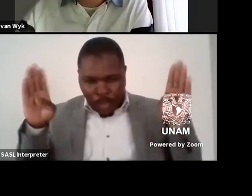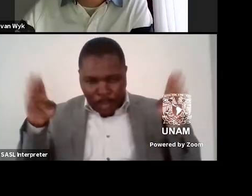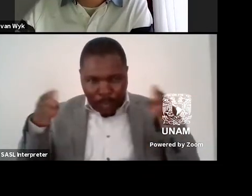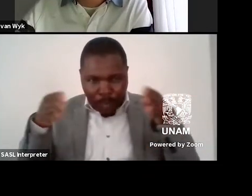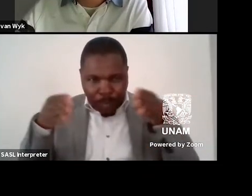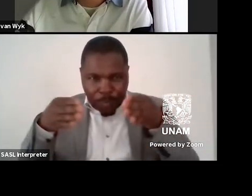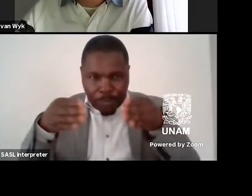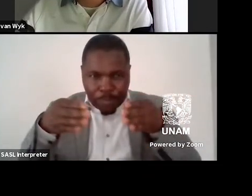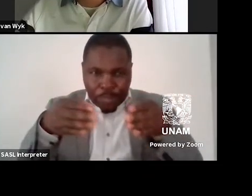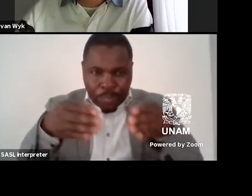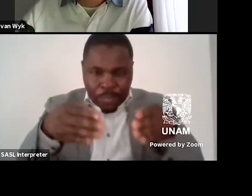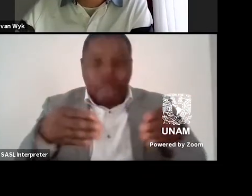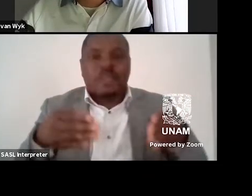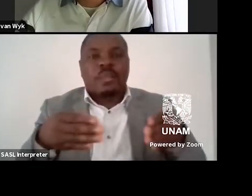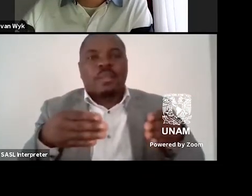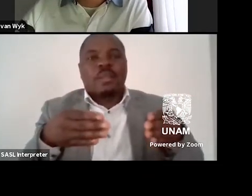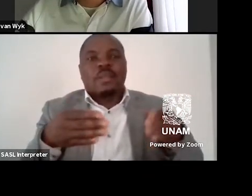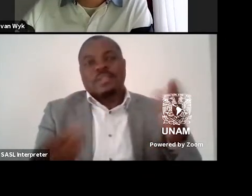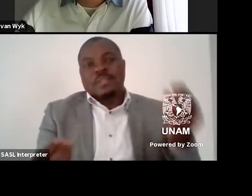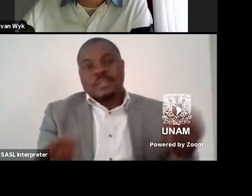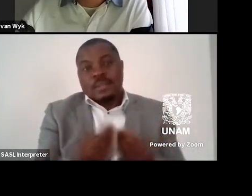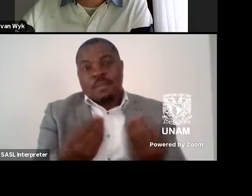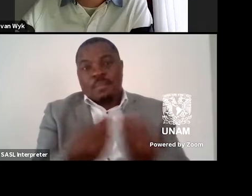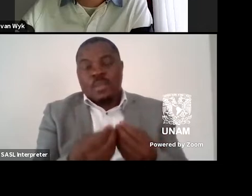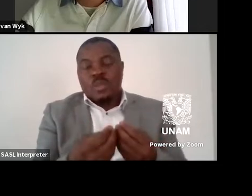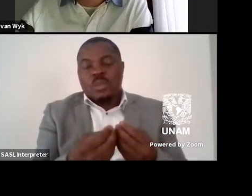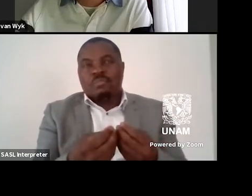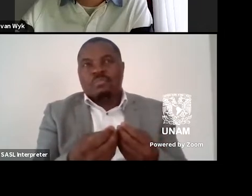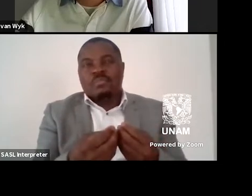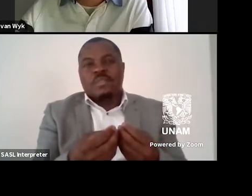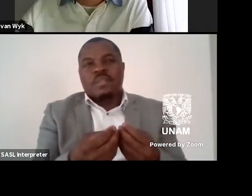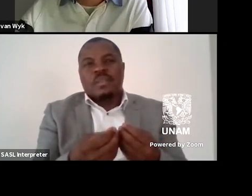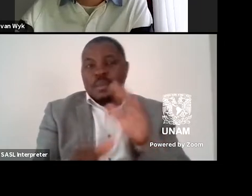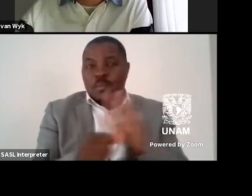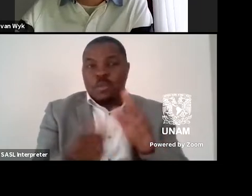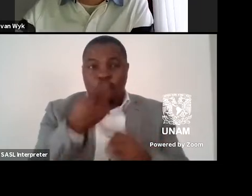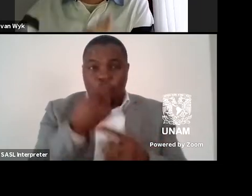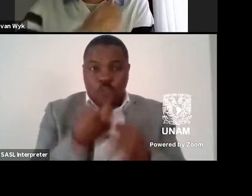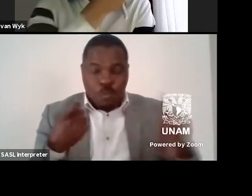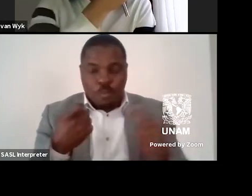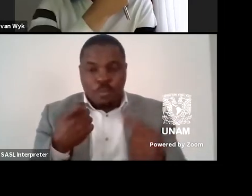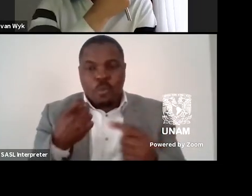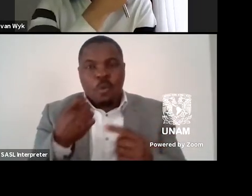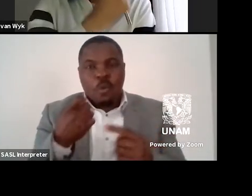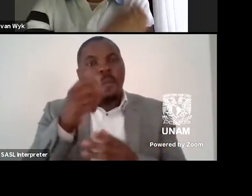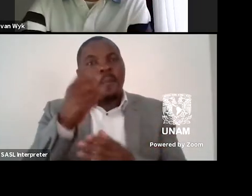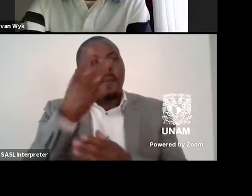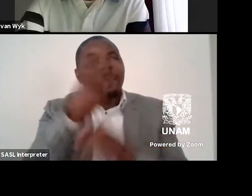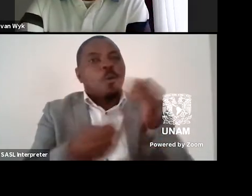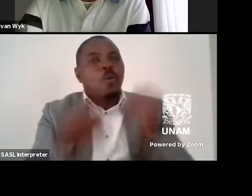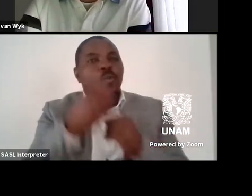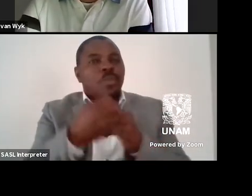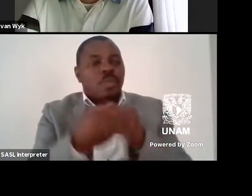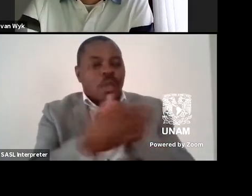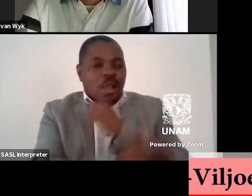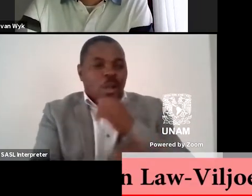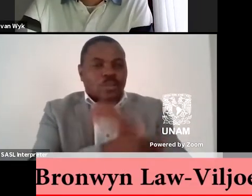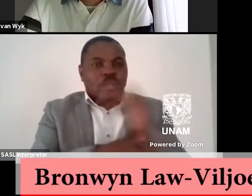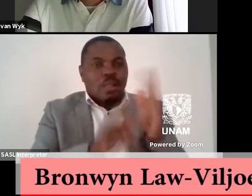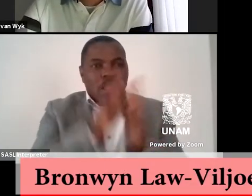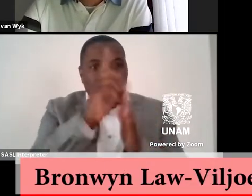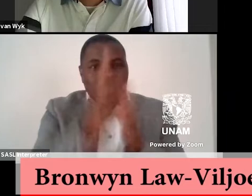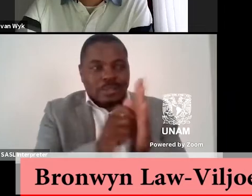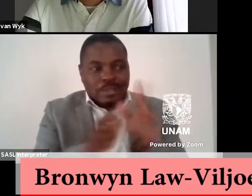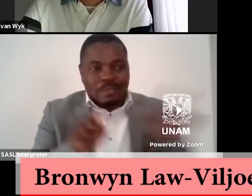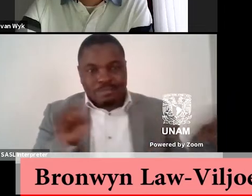that I think is important for both literatures, the literature of both of these of our countries. And that has to do with a kind of with